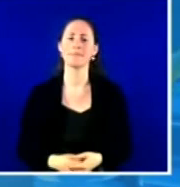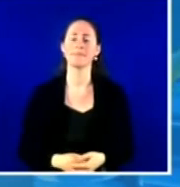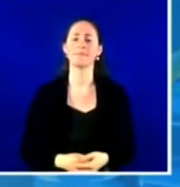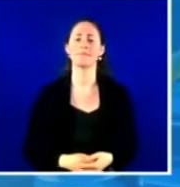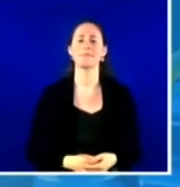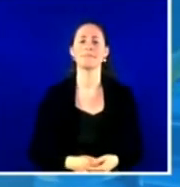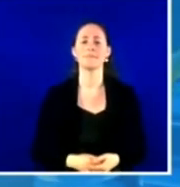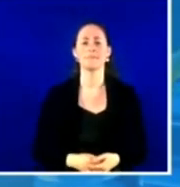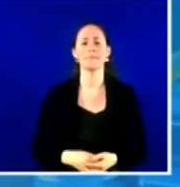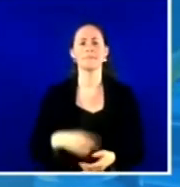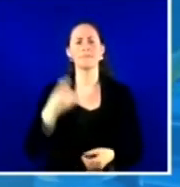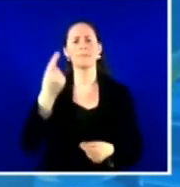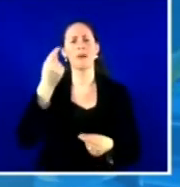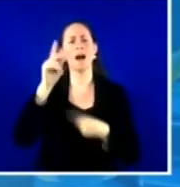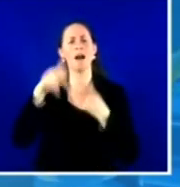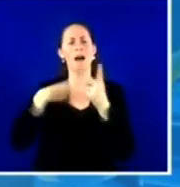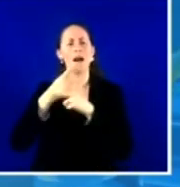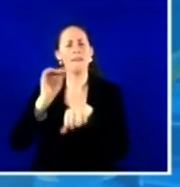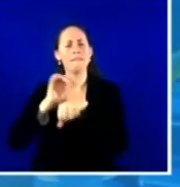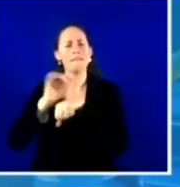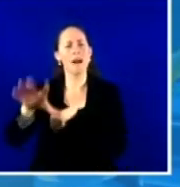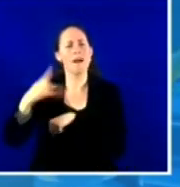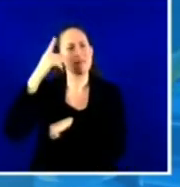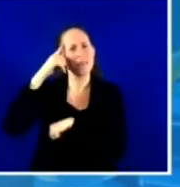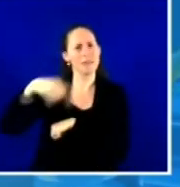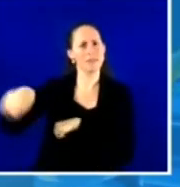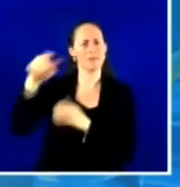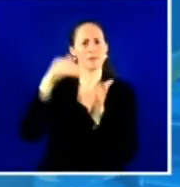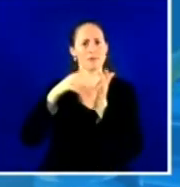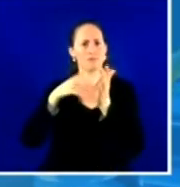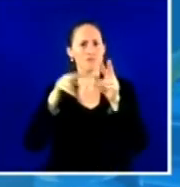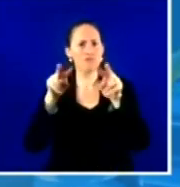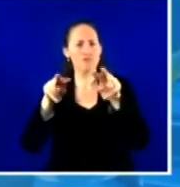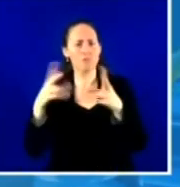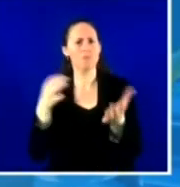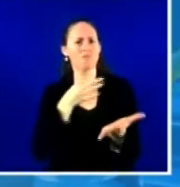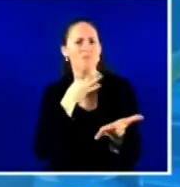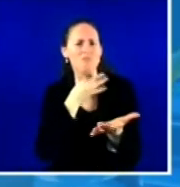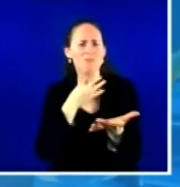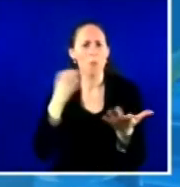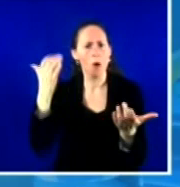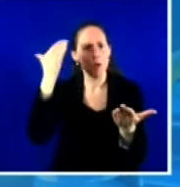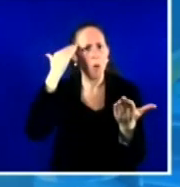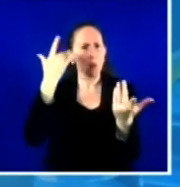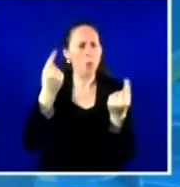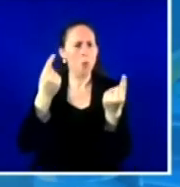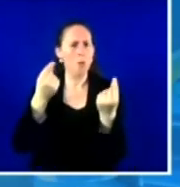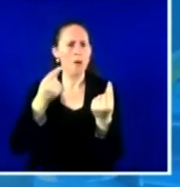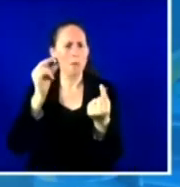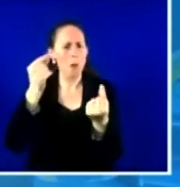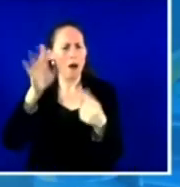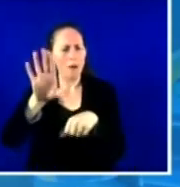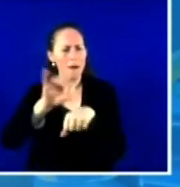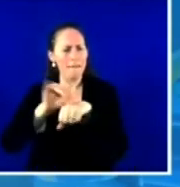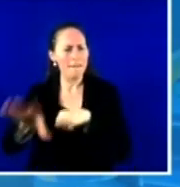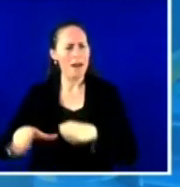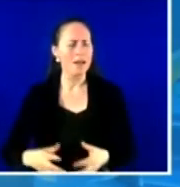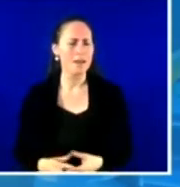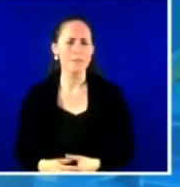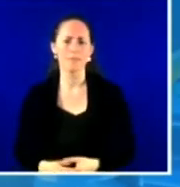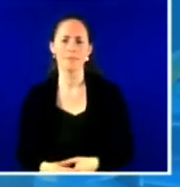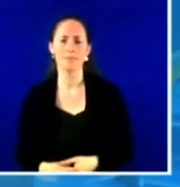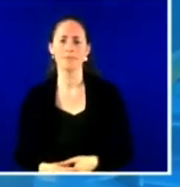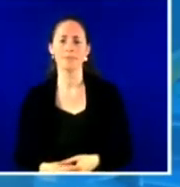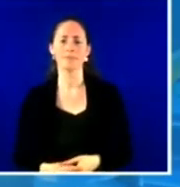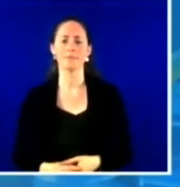watching this right now, who are interested in doing this type of outreach? Dr. at the start of our efforts, we really tried to tailor